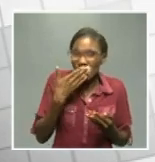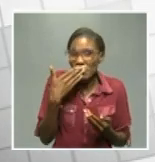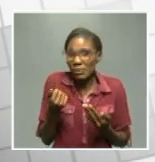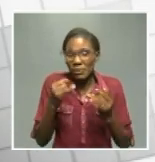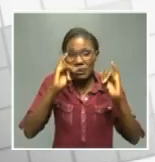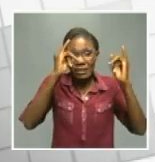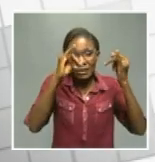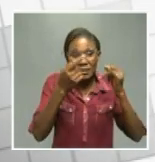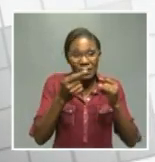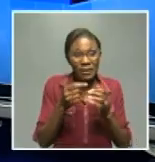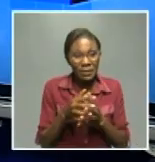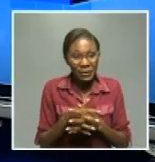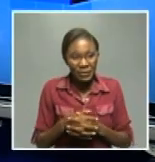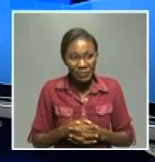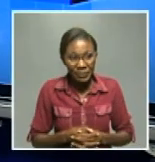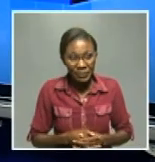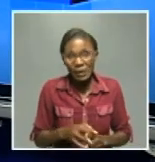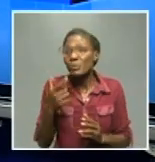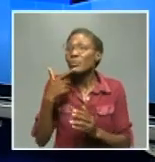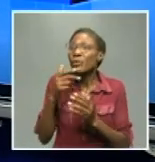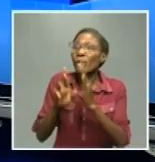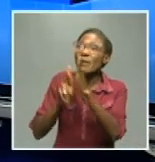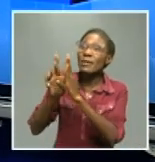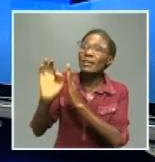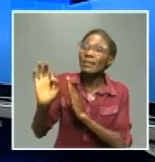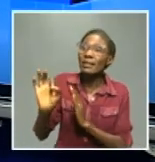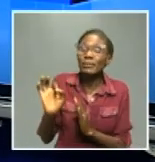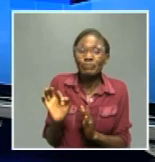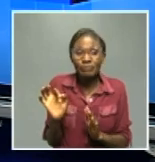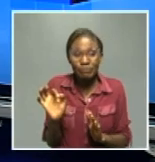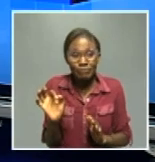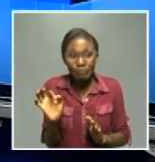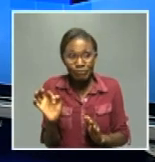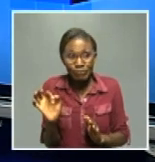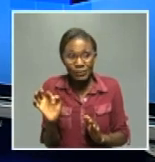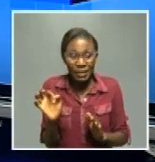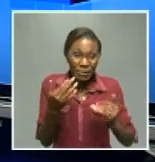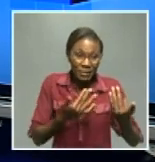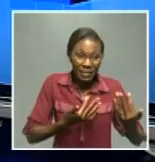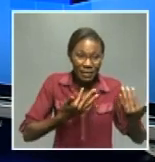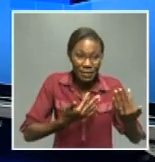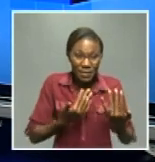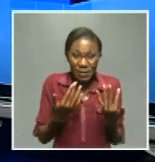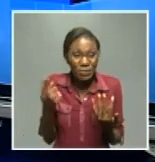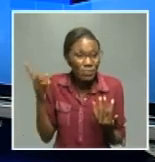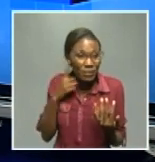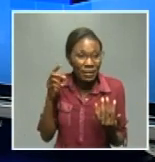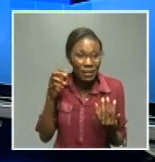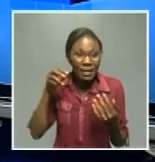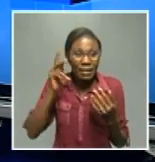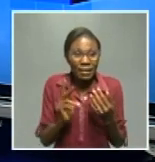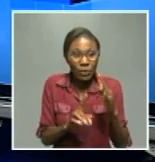in town in the afternoon silo we appreciate your reporting i hope to get a dancing clip from you at the end of the day